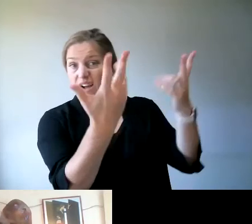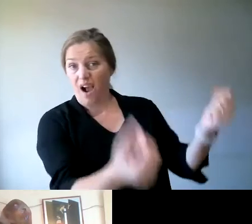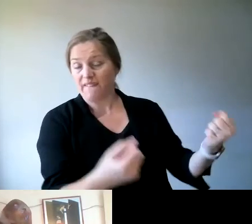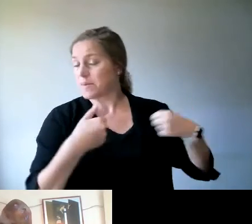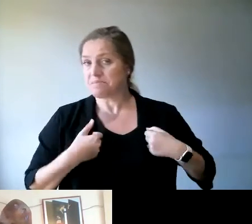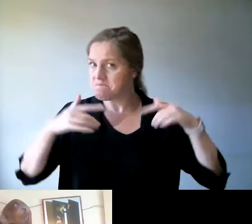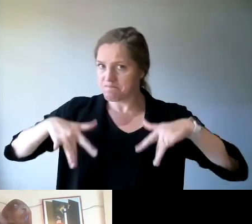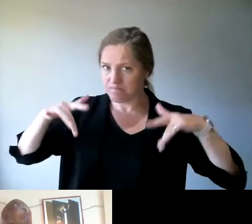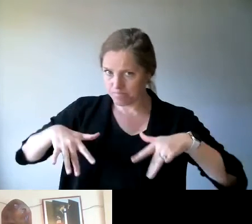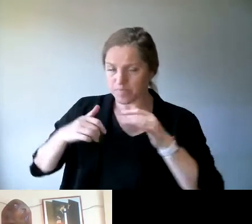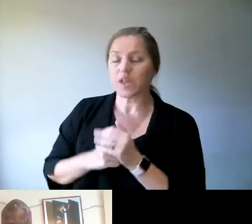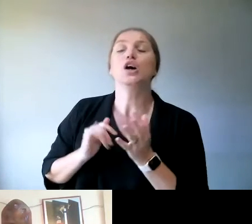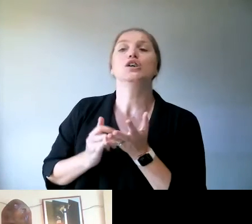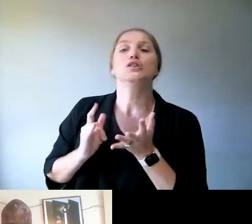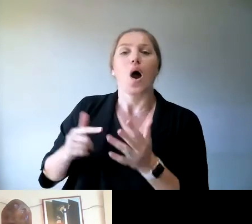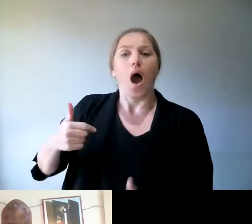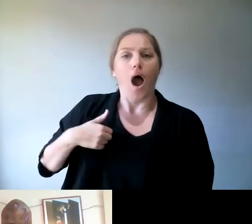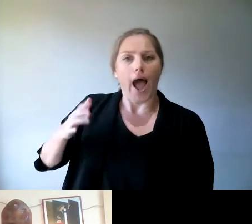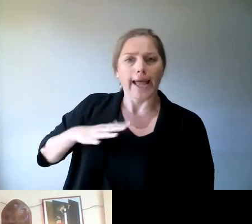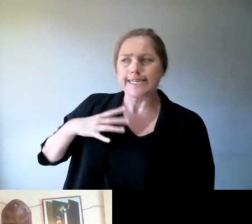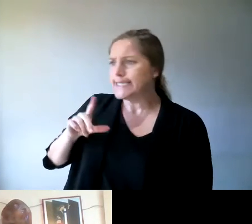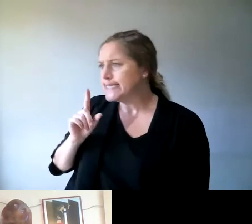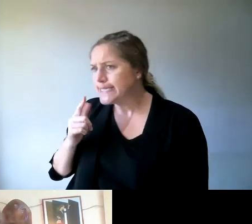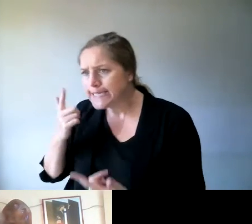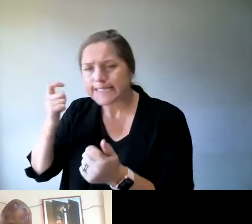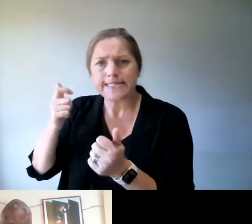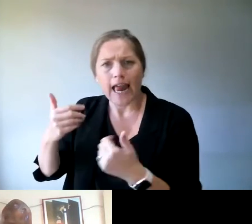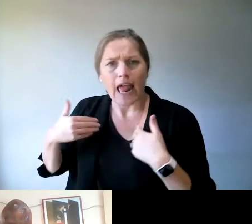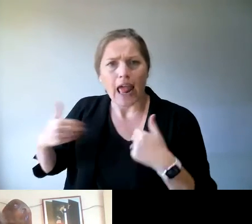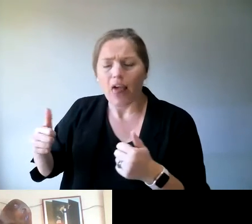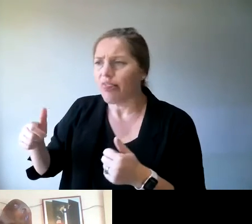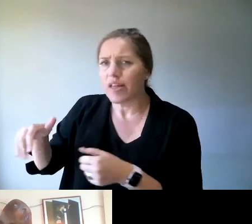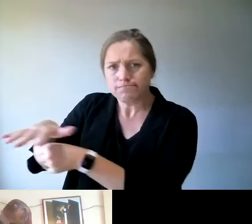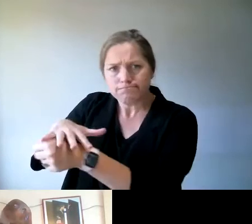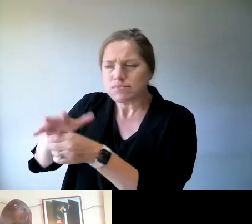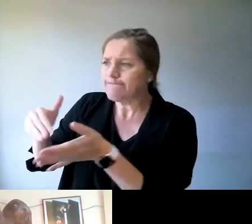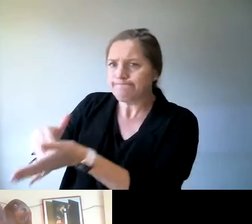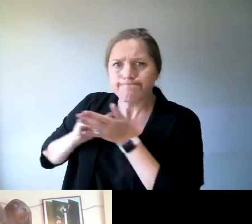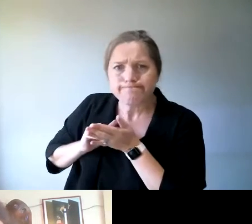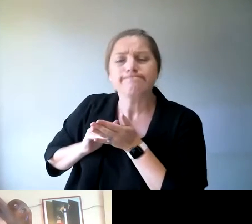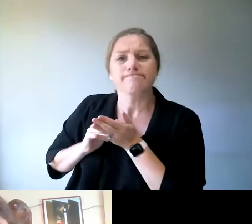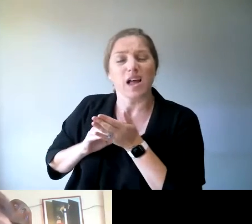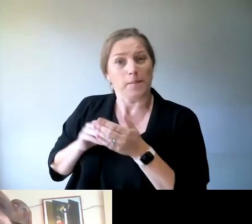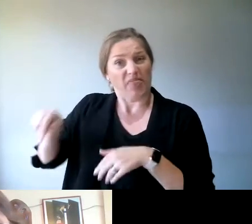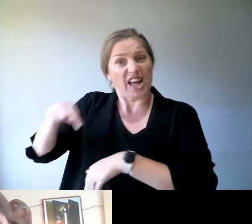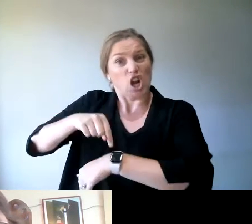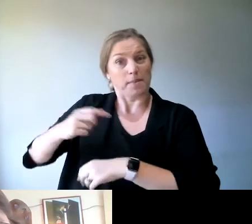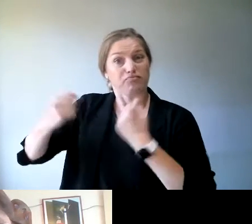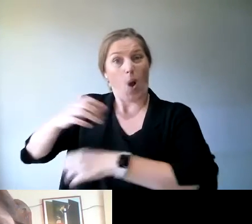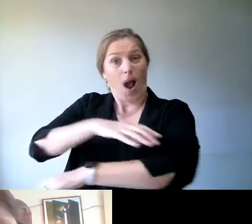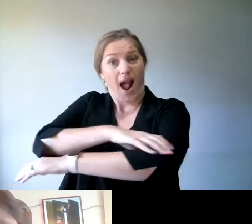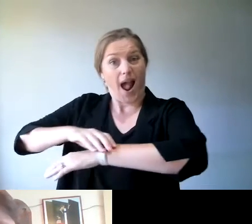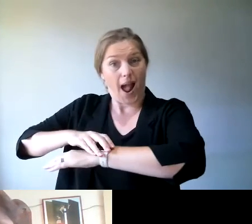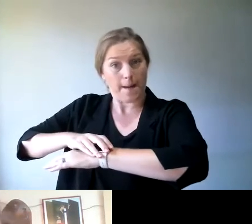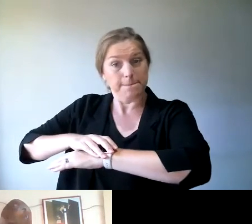I had to go to Bowen Health to get support when I had broke my arm for two weeks, and they